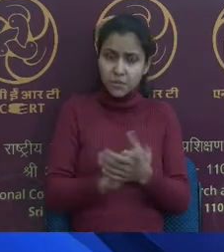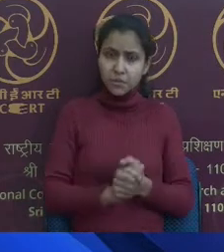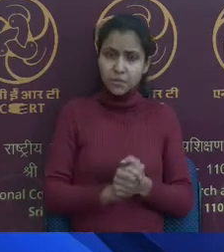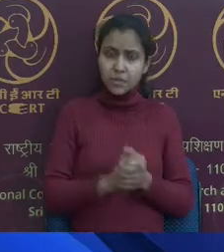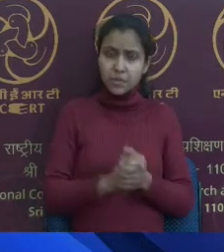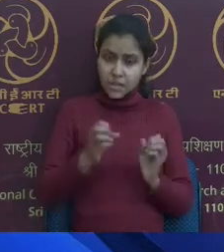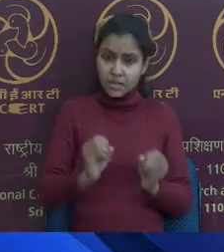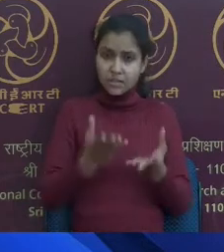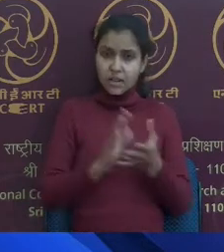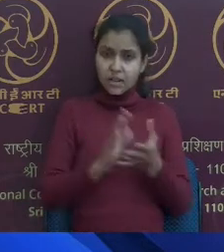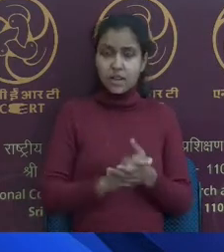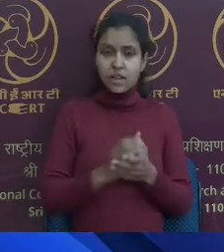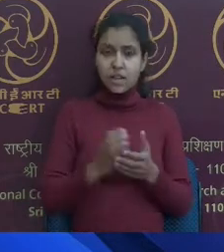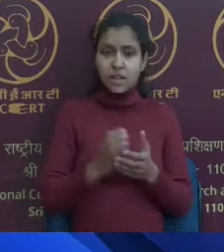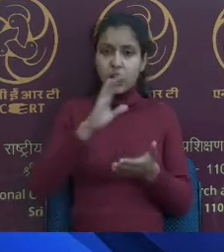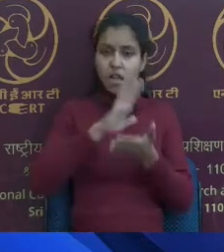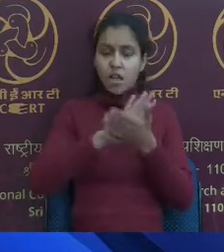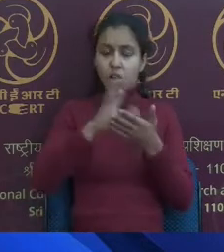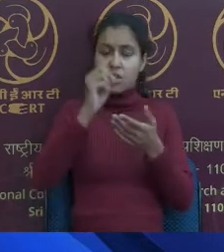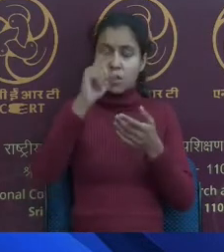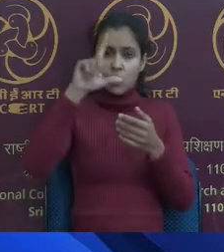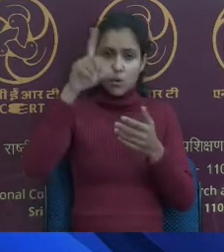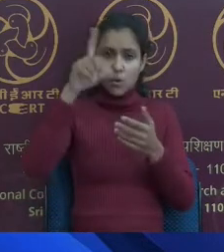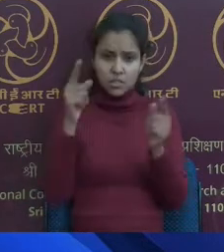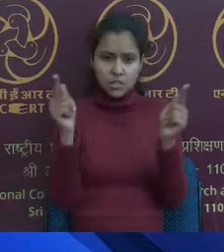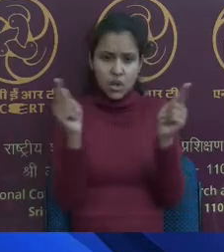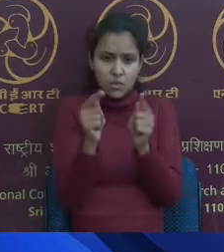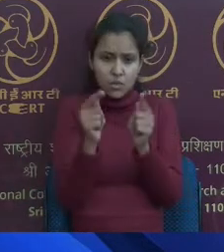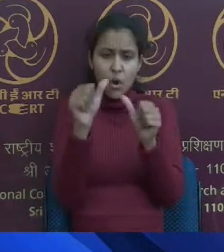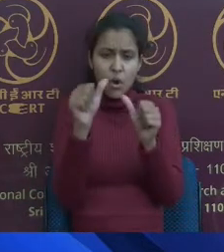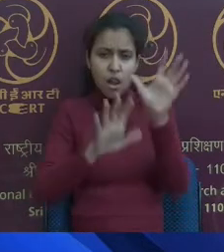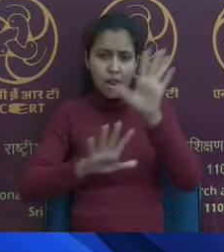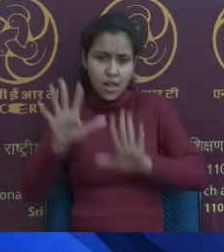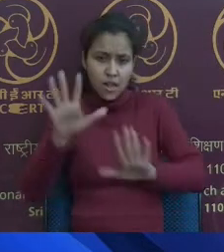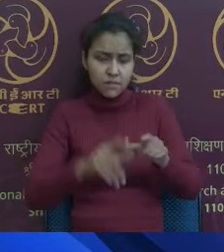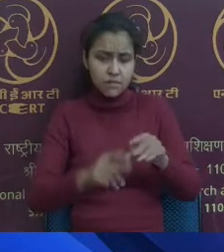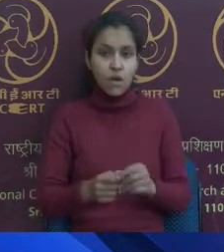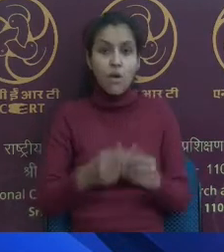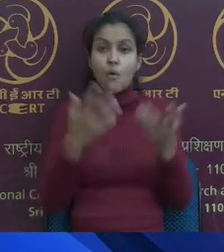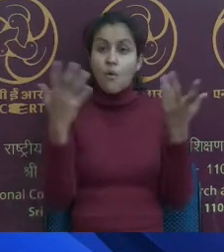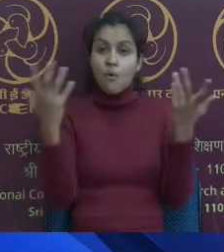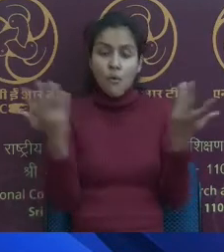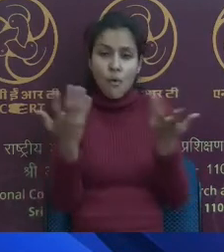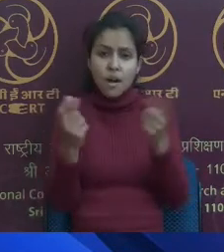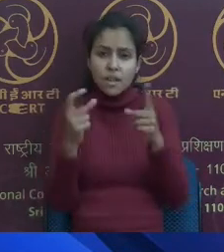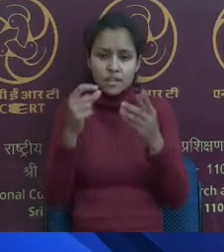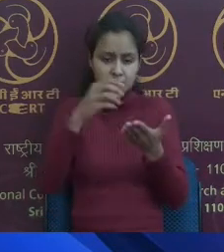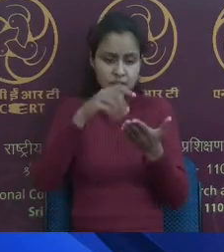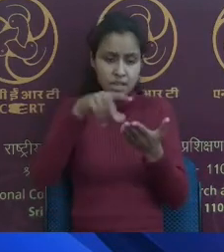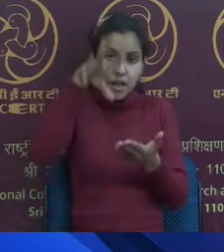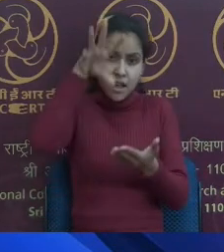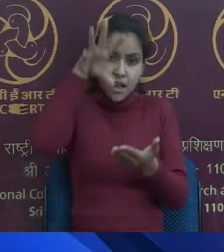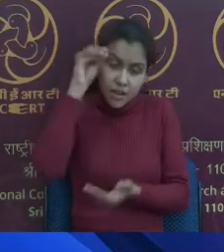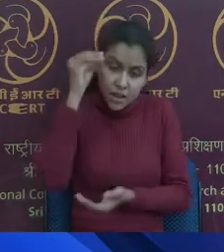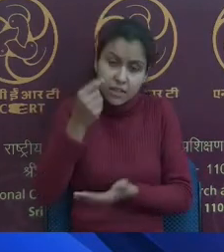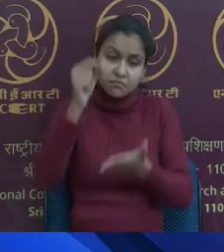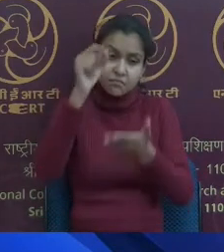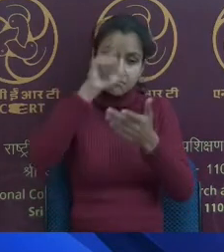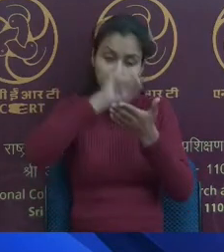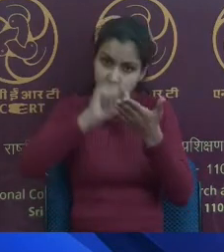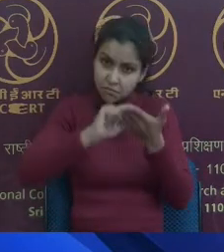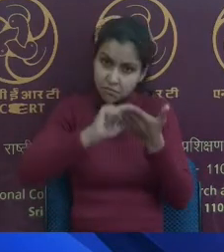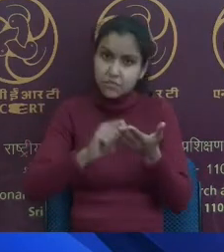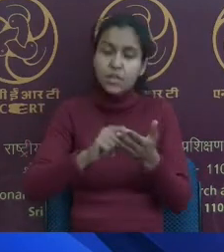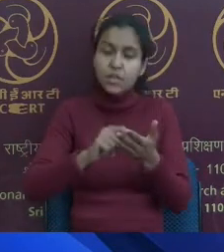whole thing, I just have a small activity. So what is dyslexia means? I just wanted to show to show the audience. Please,